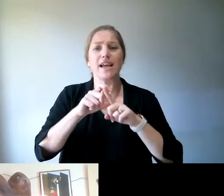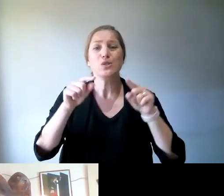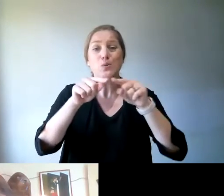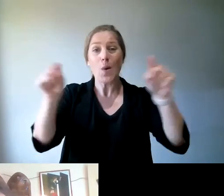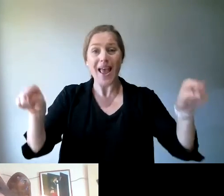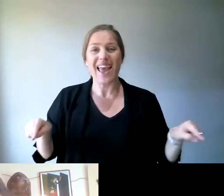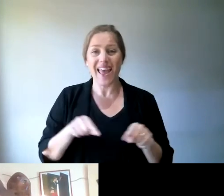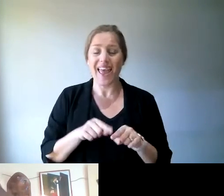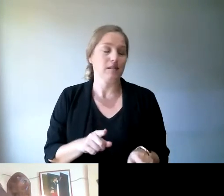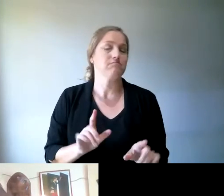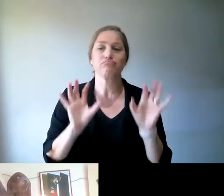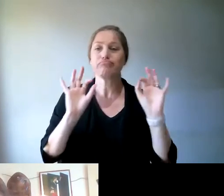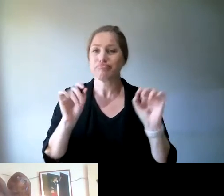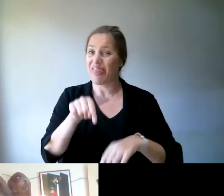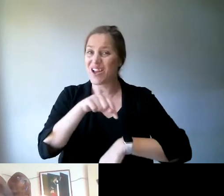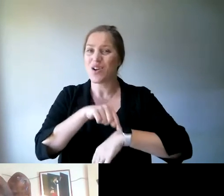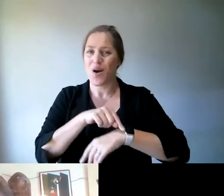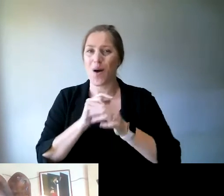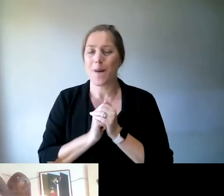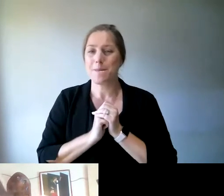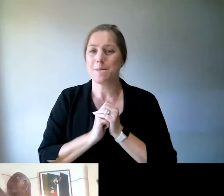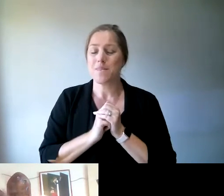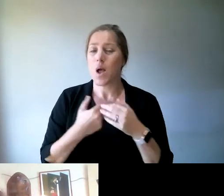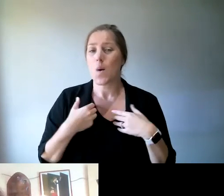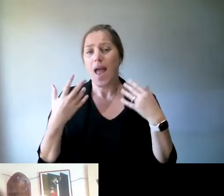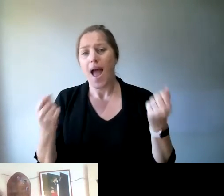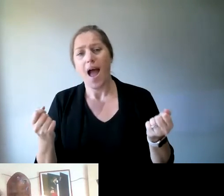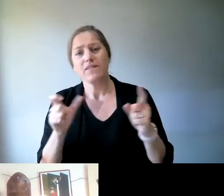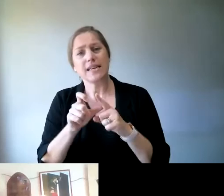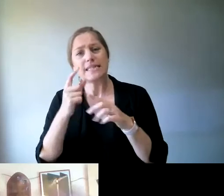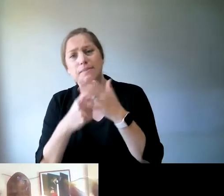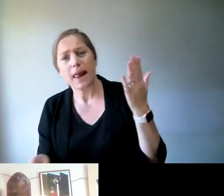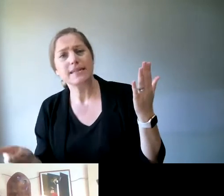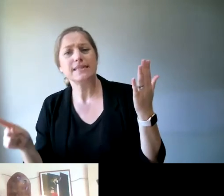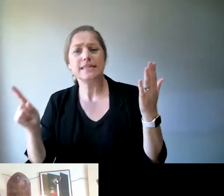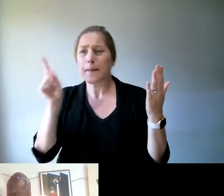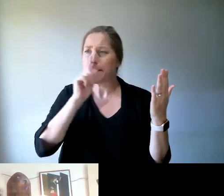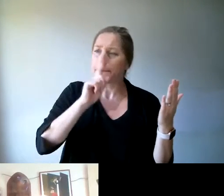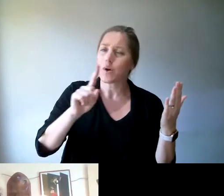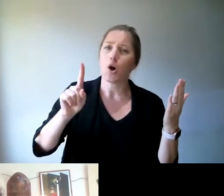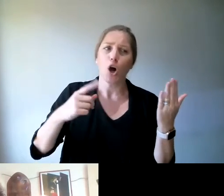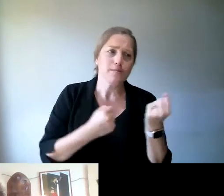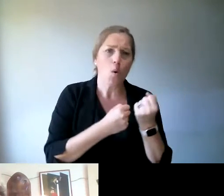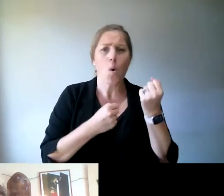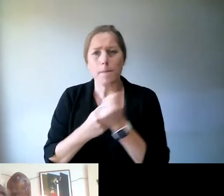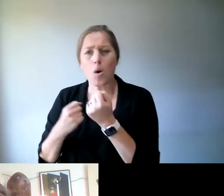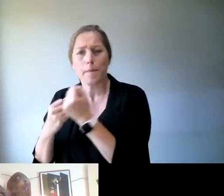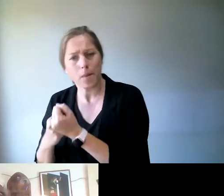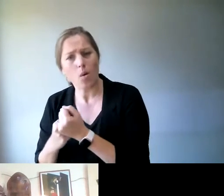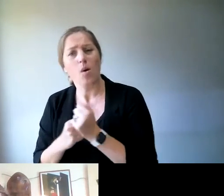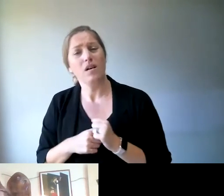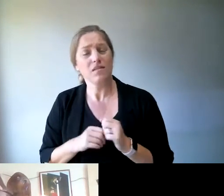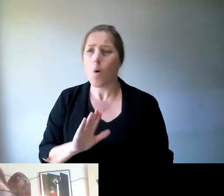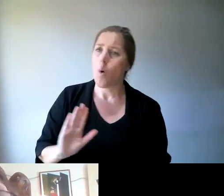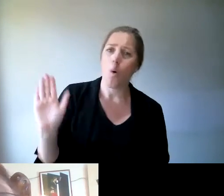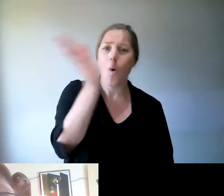thing. So we had a lot of, and disability UTs we had, it was all across the country, but rather than just